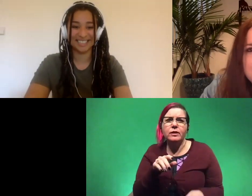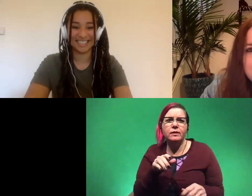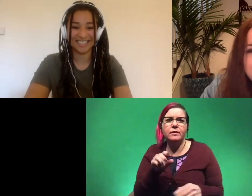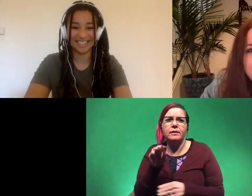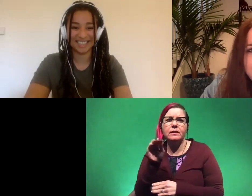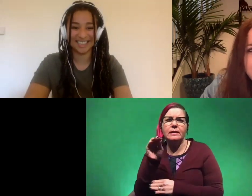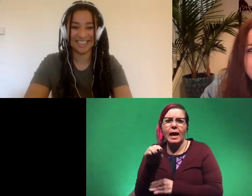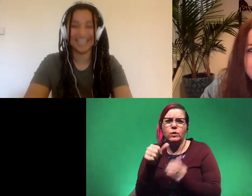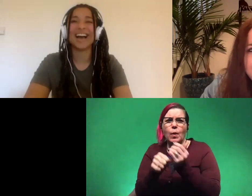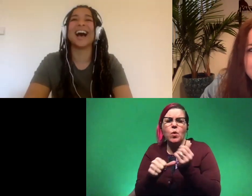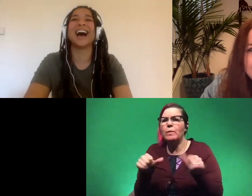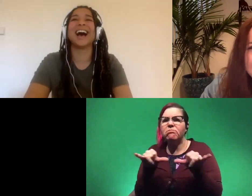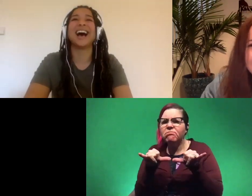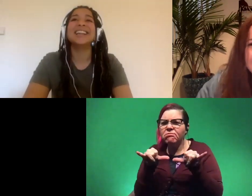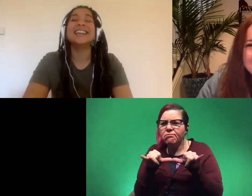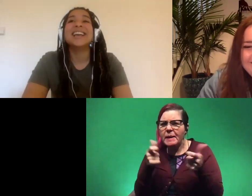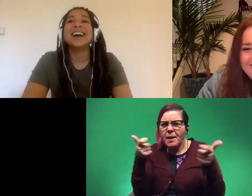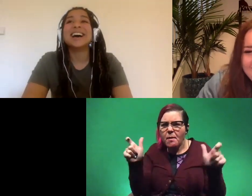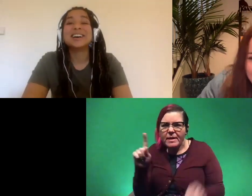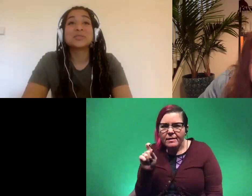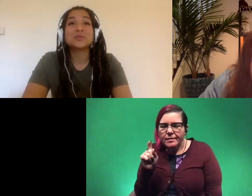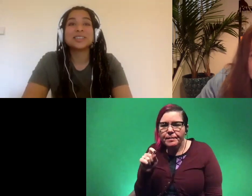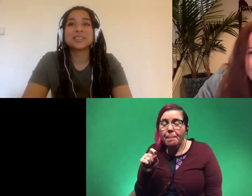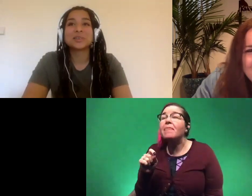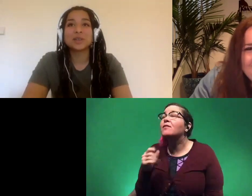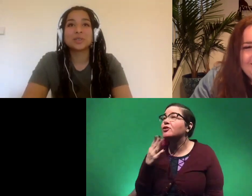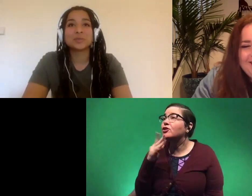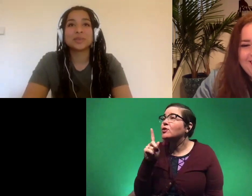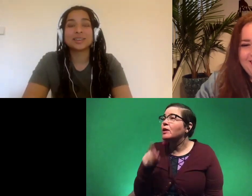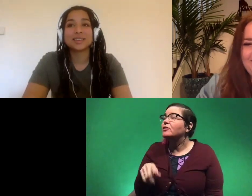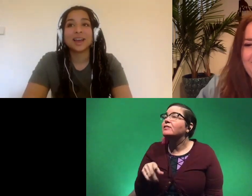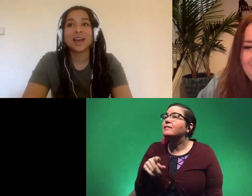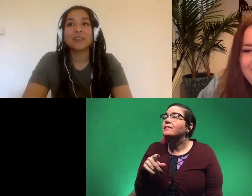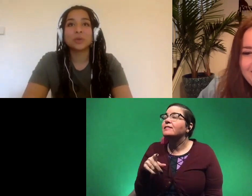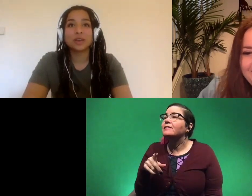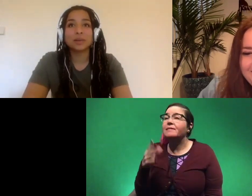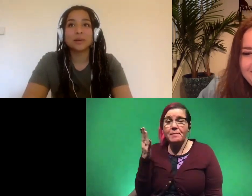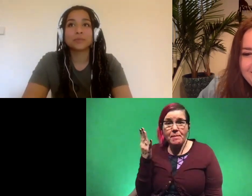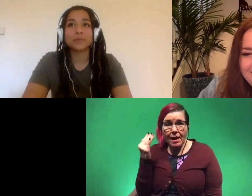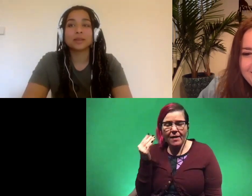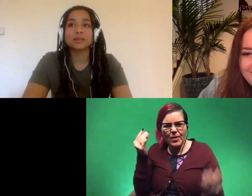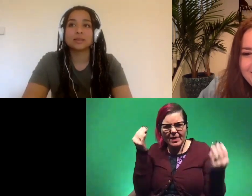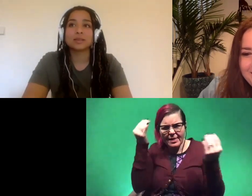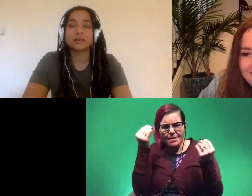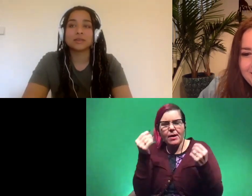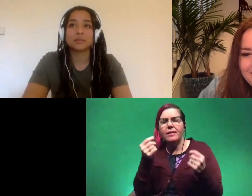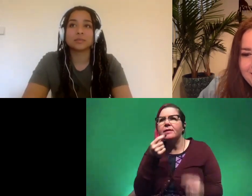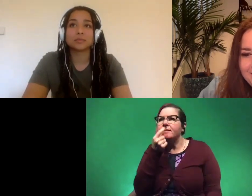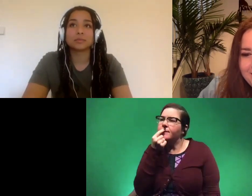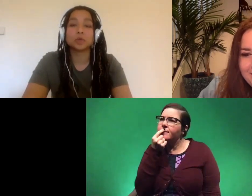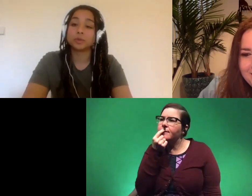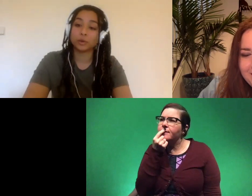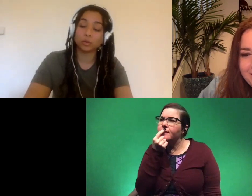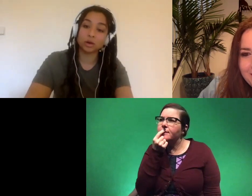dinosaur poop uh that's a really good question because if you think about let's let's think of some